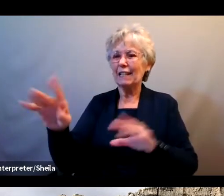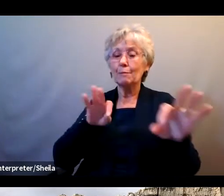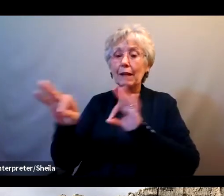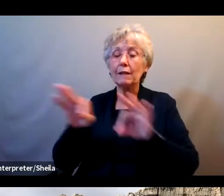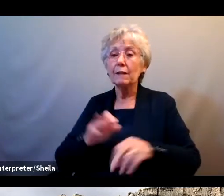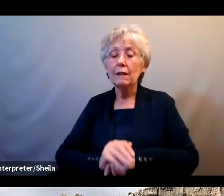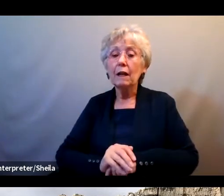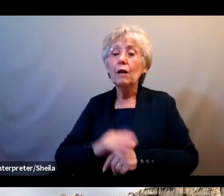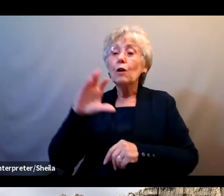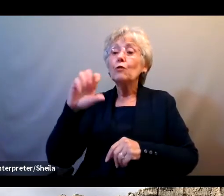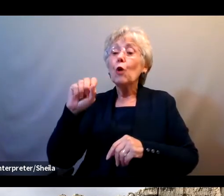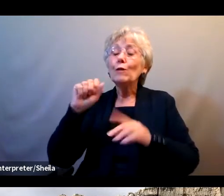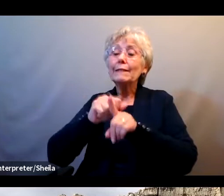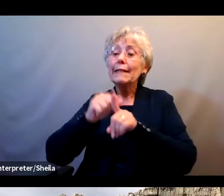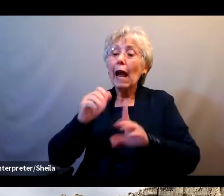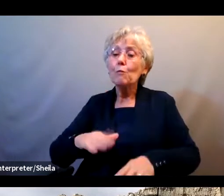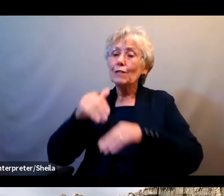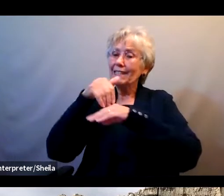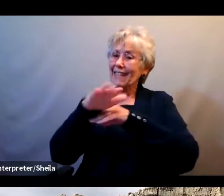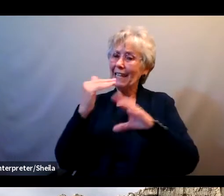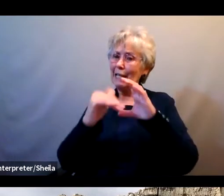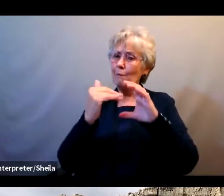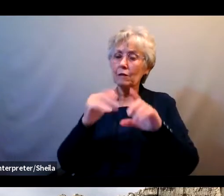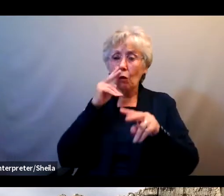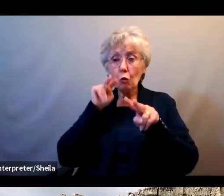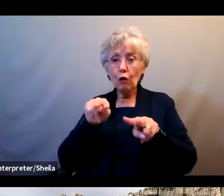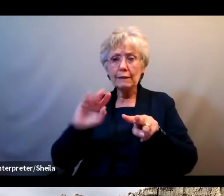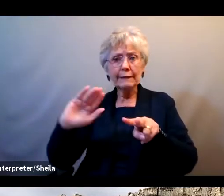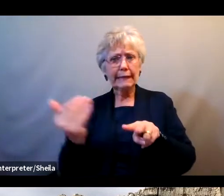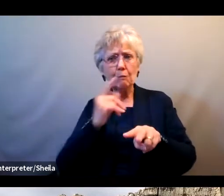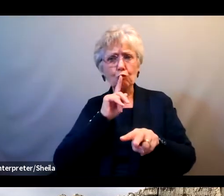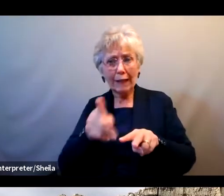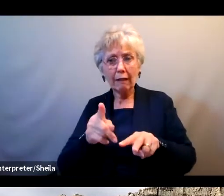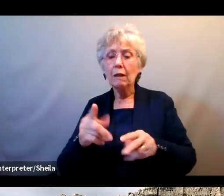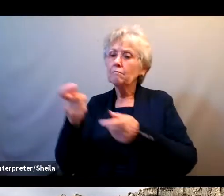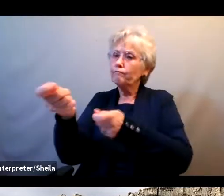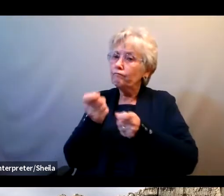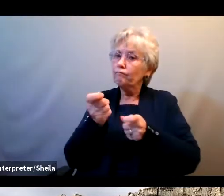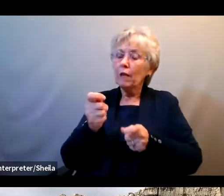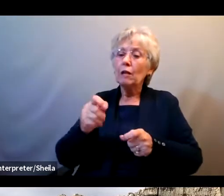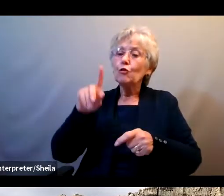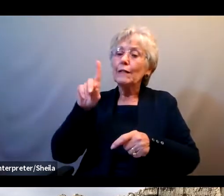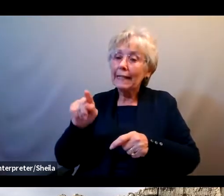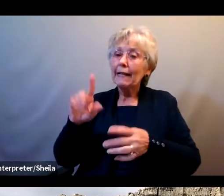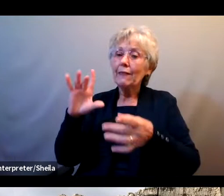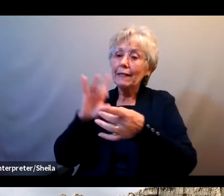and texts that look real, hoping to trick you into clicking on the link or sharing your information. And if you click on